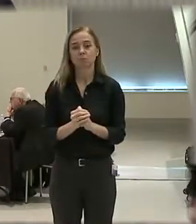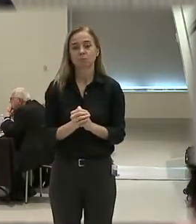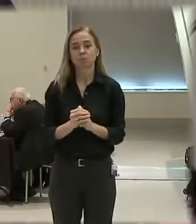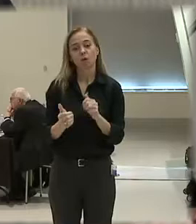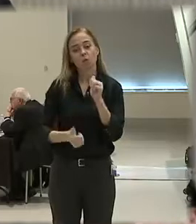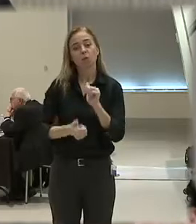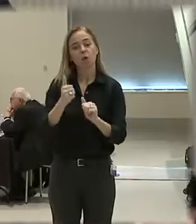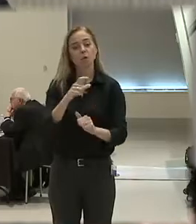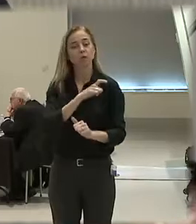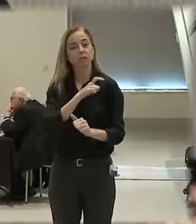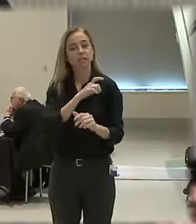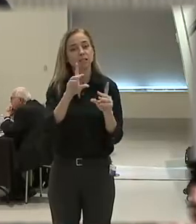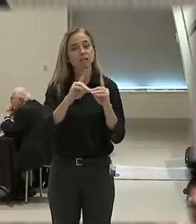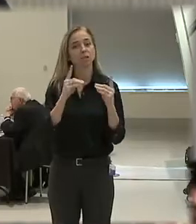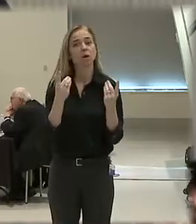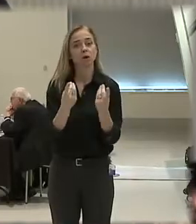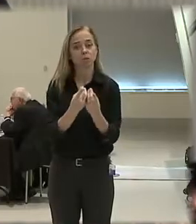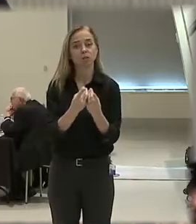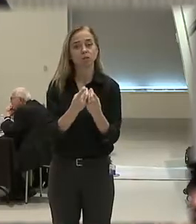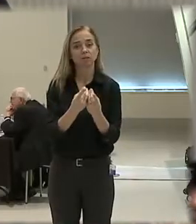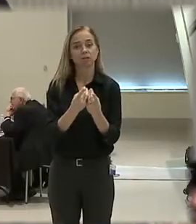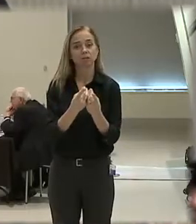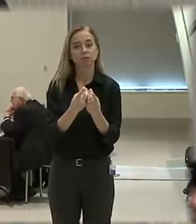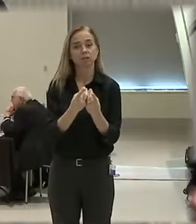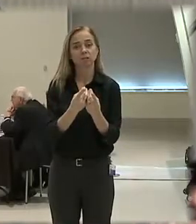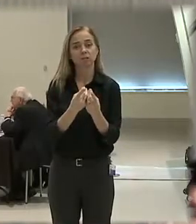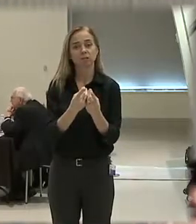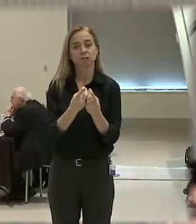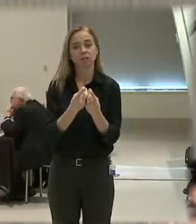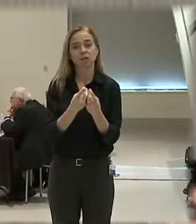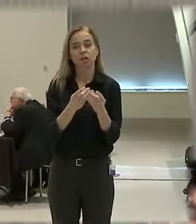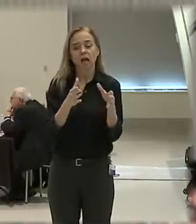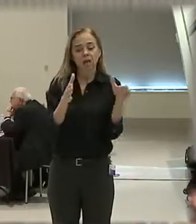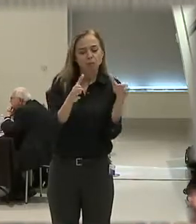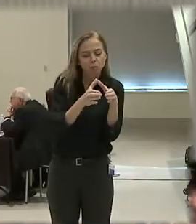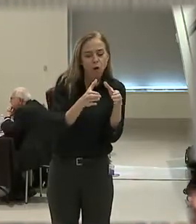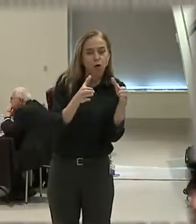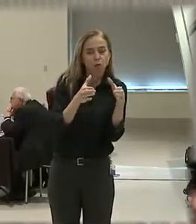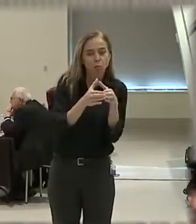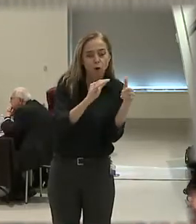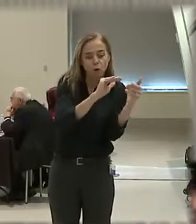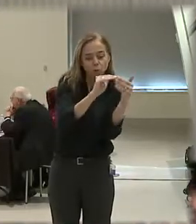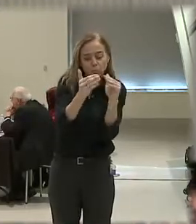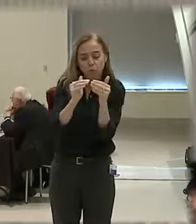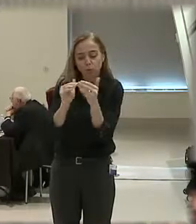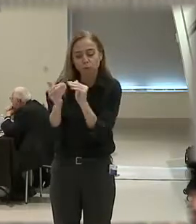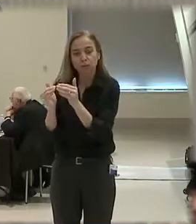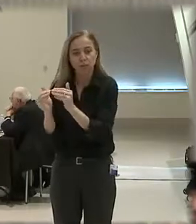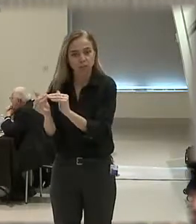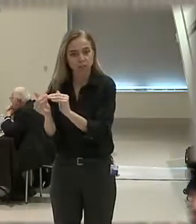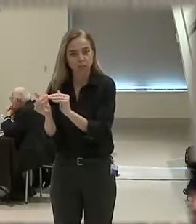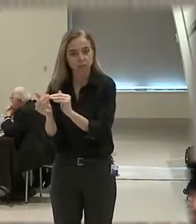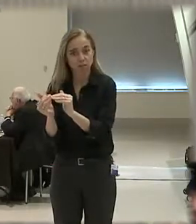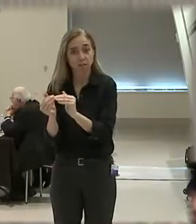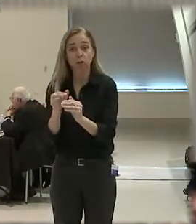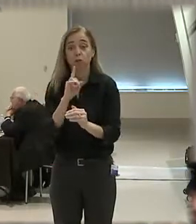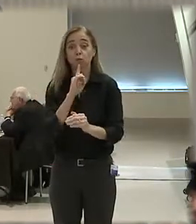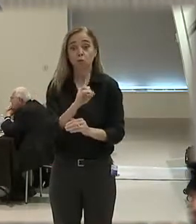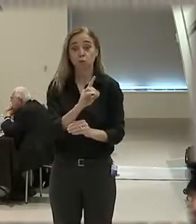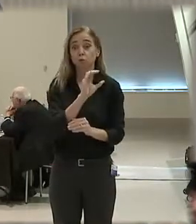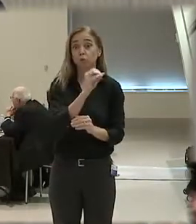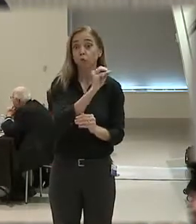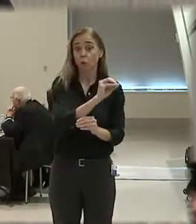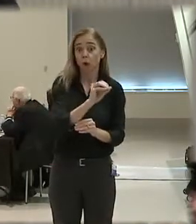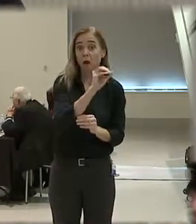vast majority of police departments serve small, small communities. It's true in Ohio, it's true